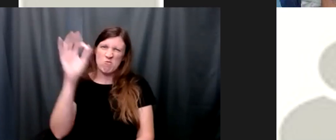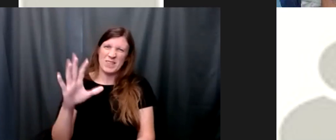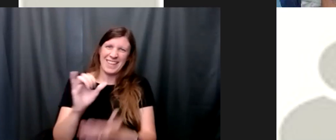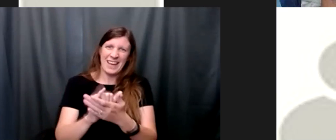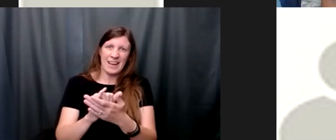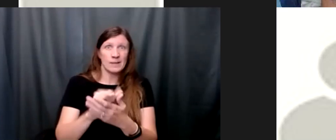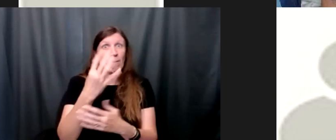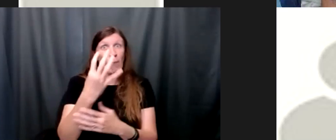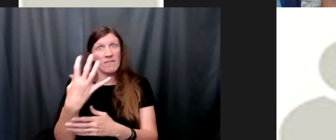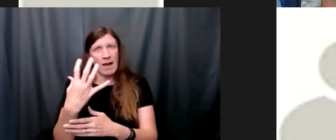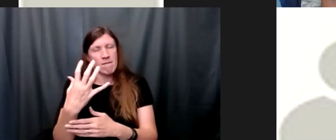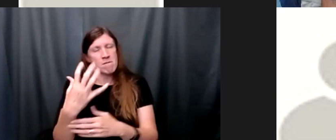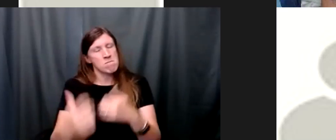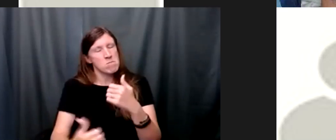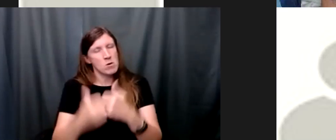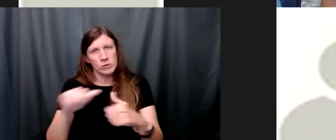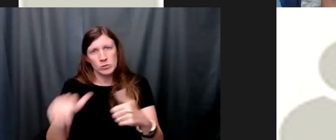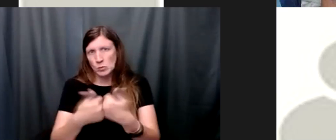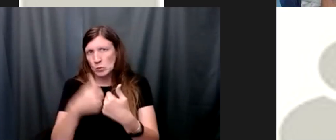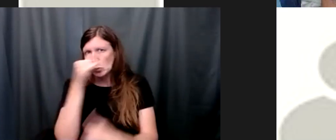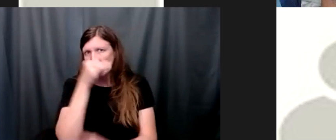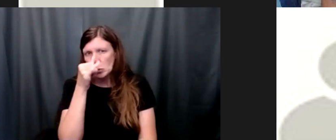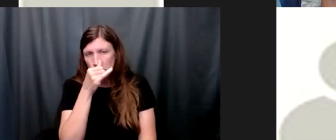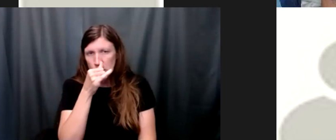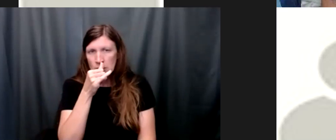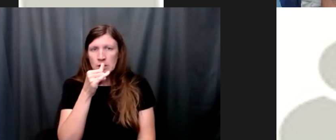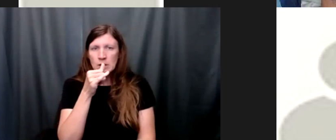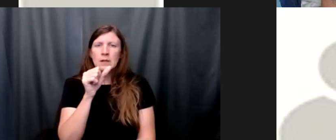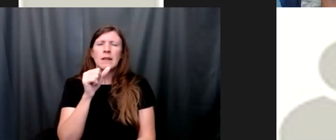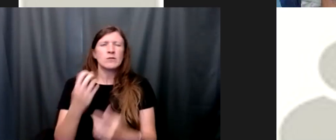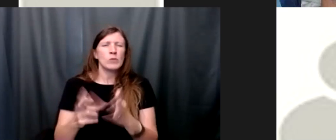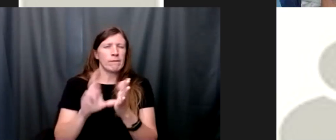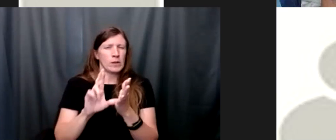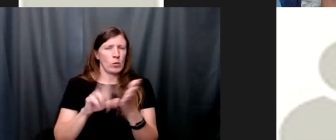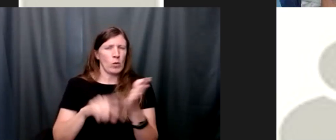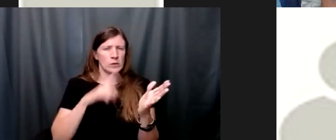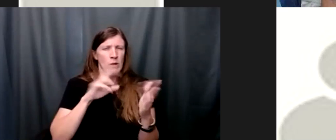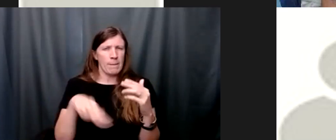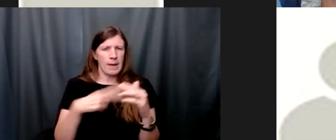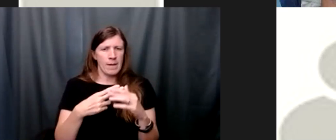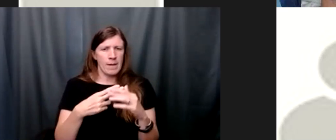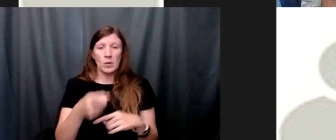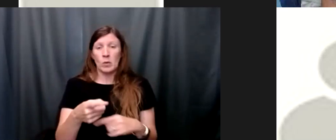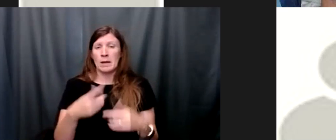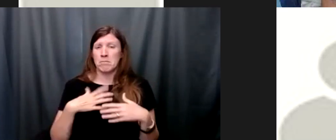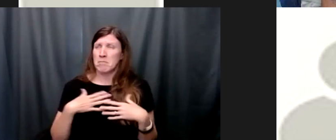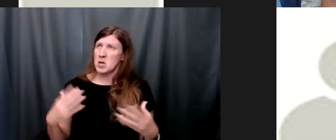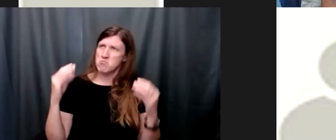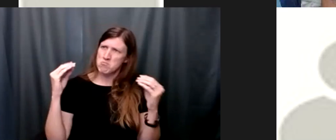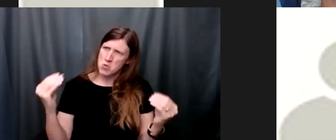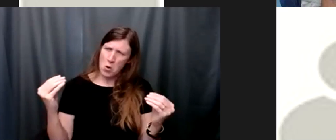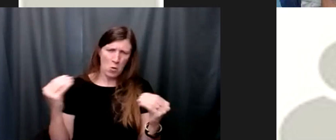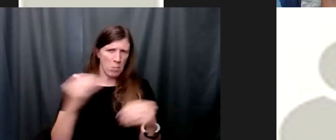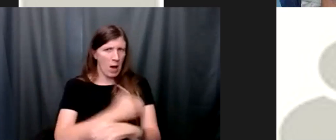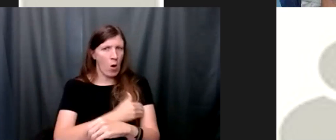very quickly steps one through three we looked at these last few weeks step one we admitted that we were powerless over name your